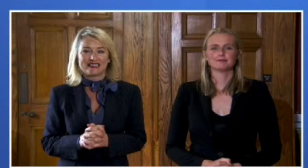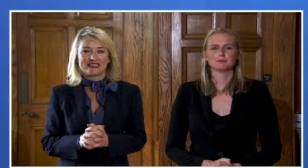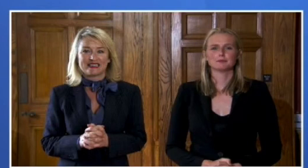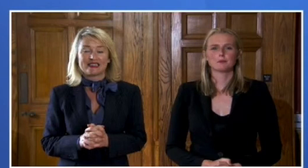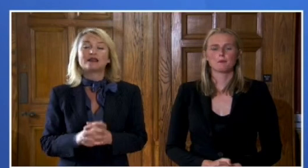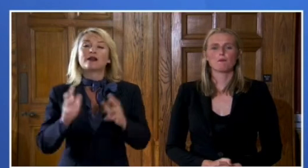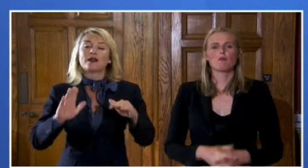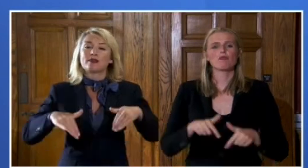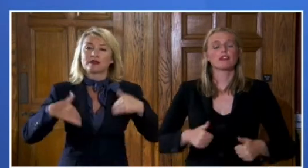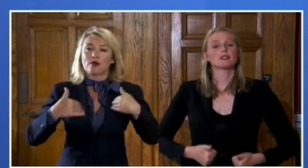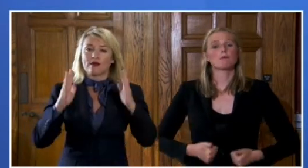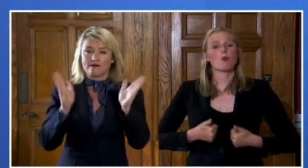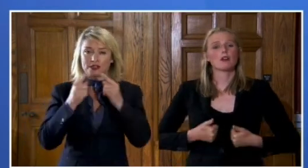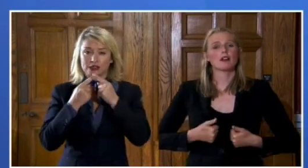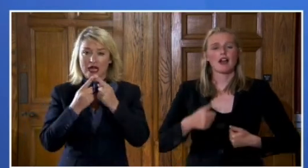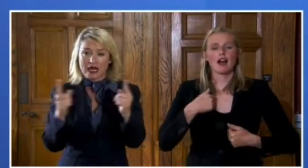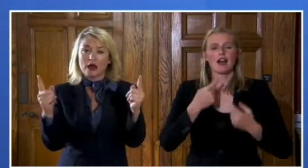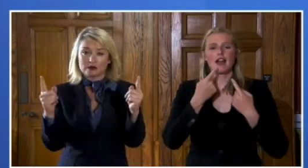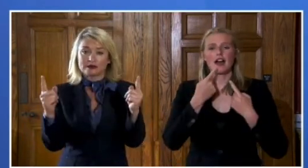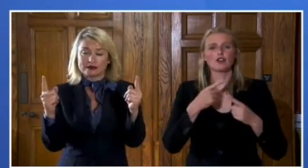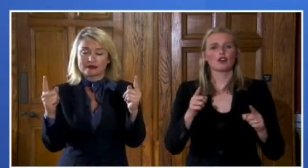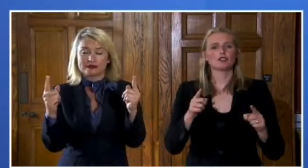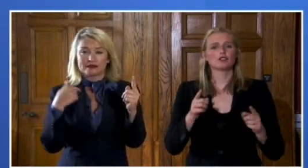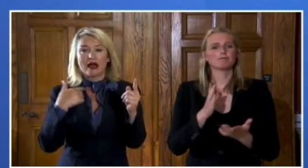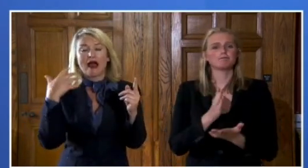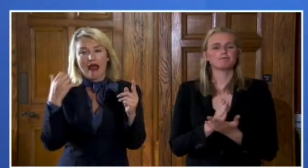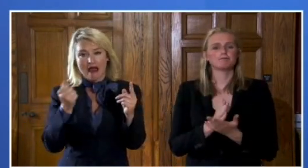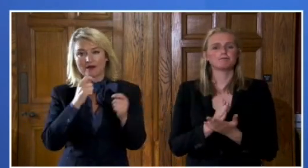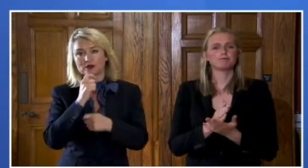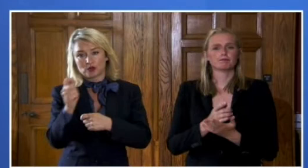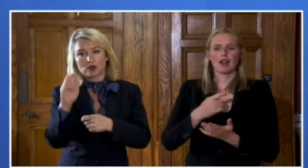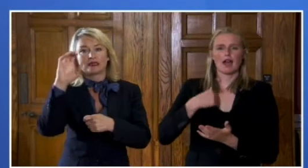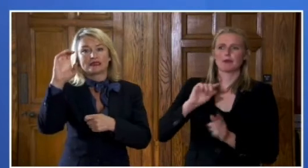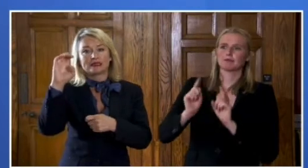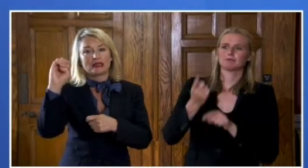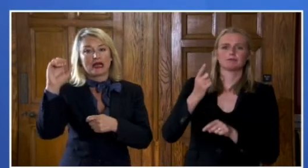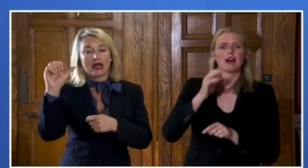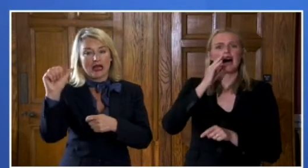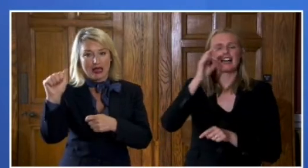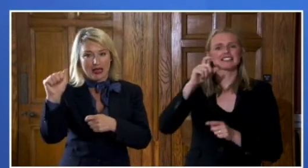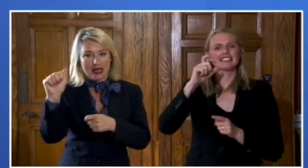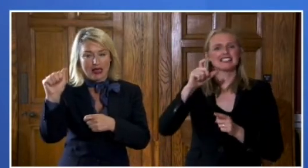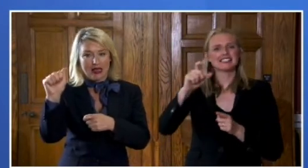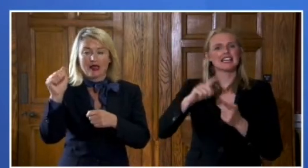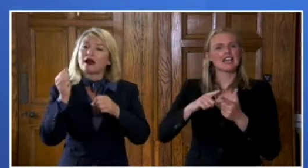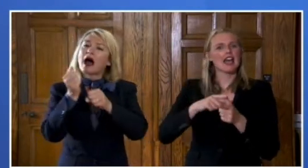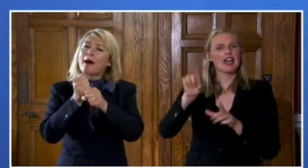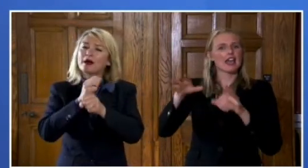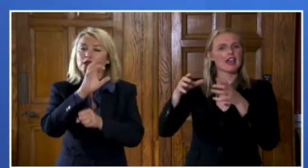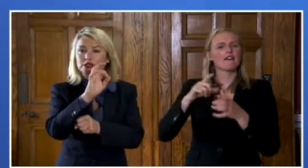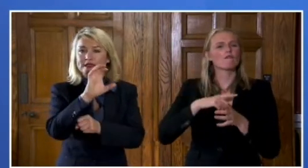This morning I announced that I had directed CCEA in relation to